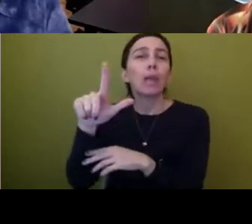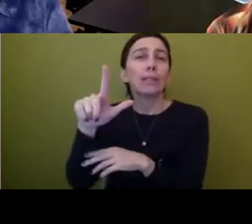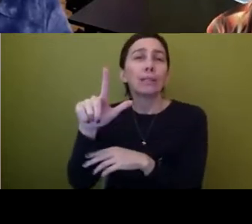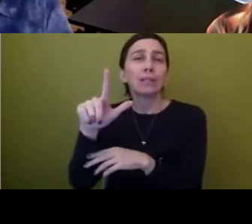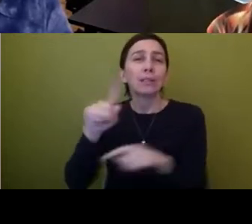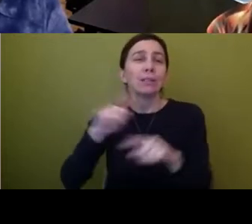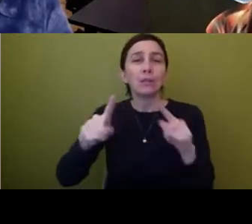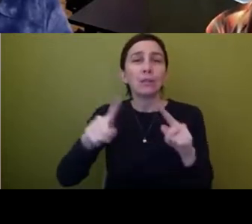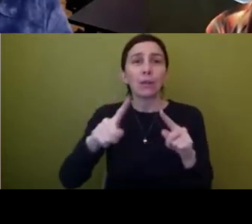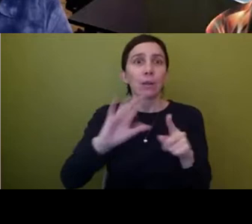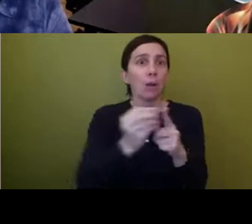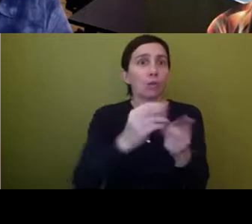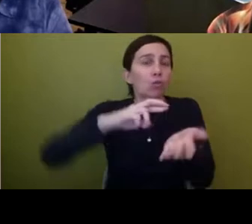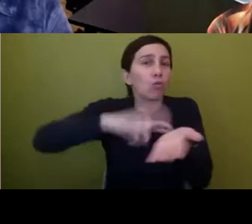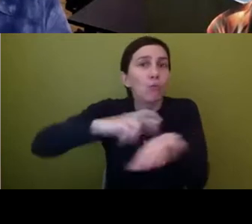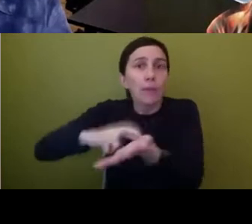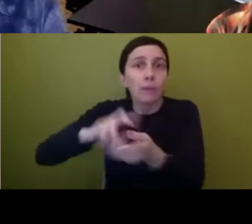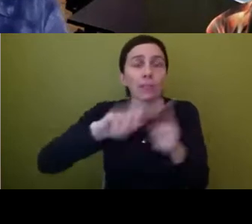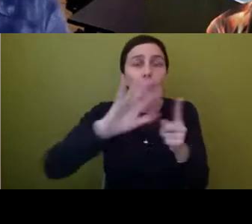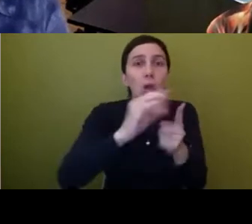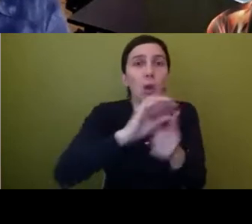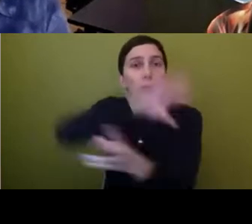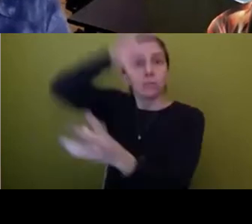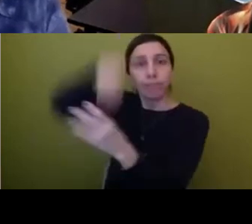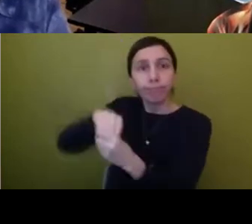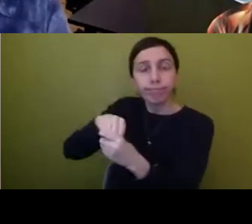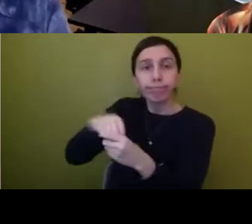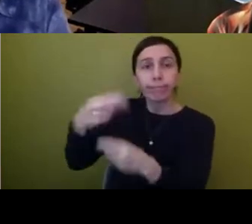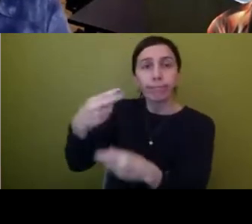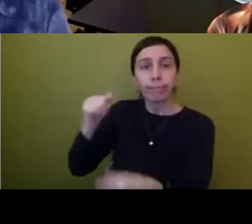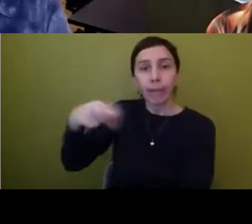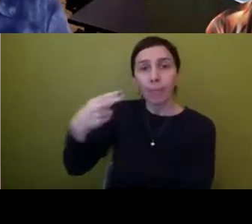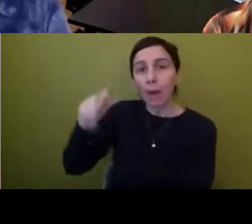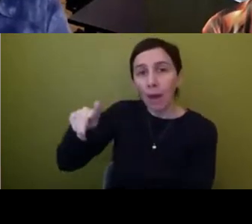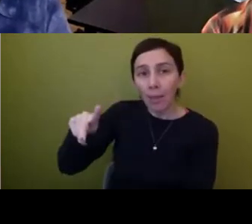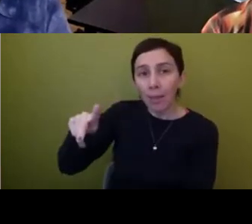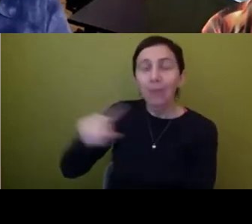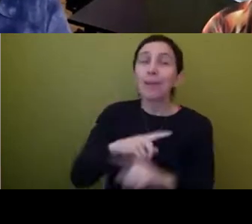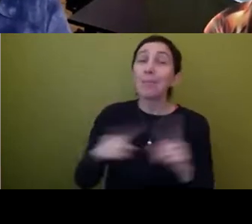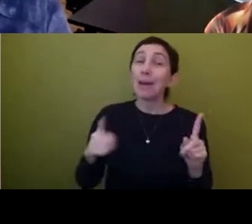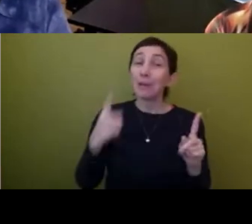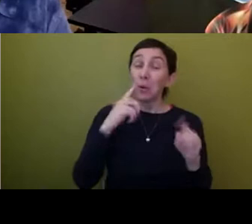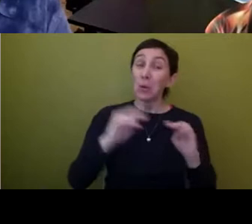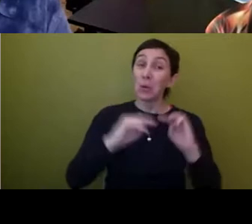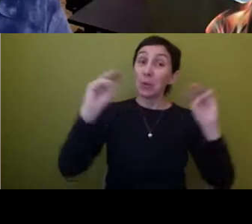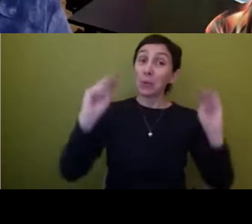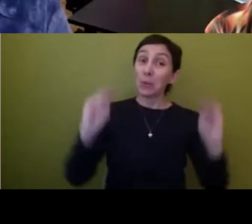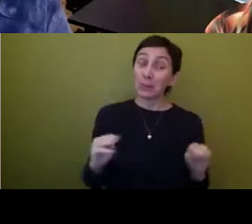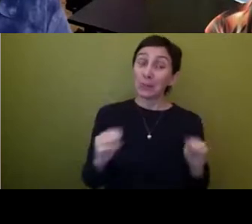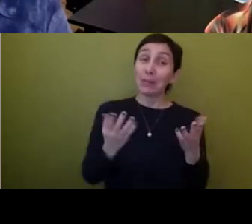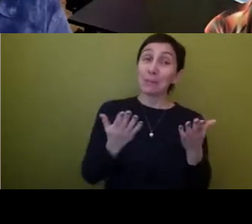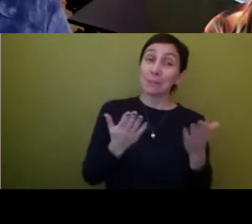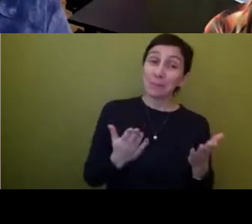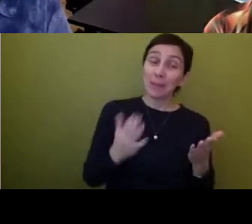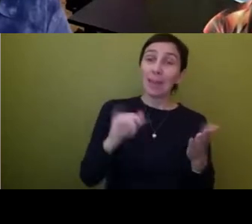kind of ideal. Um, but in this particular case, when you have, uh, an exhibition, right, that's traveling